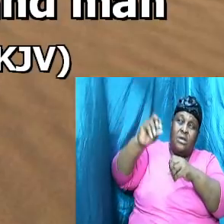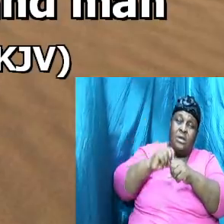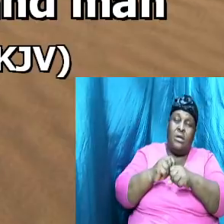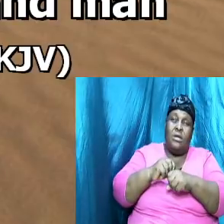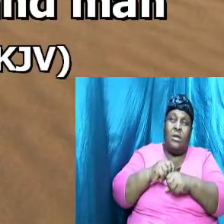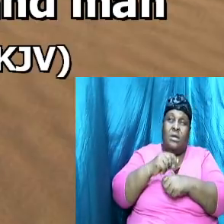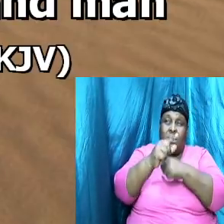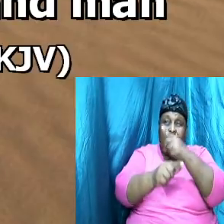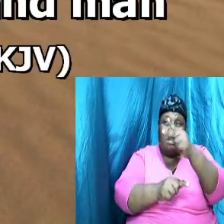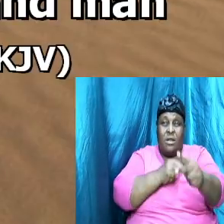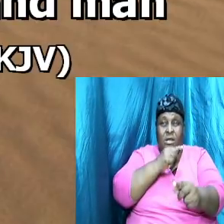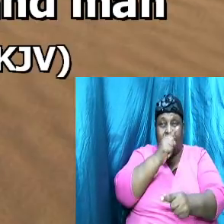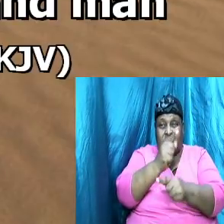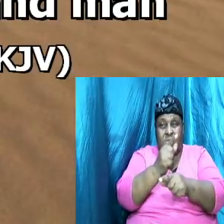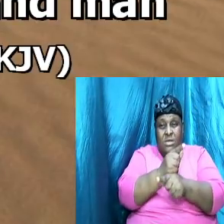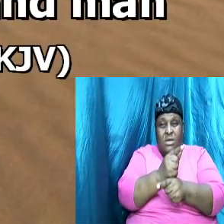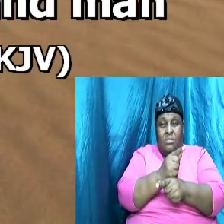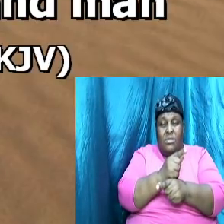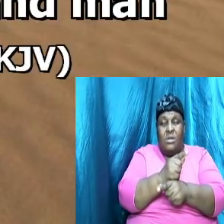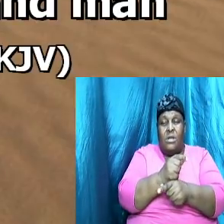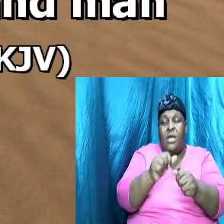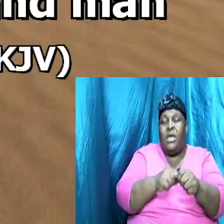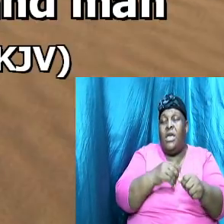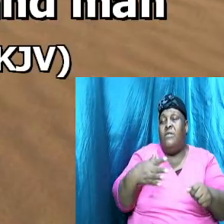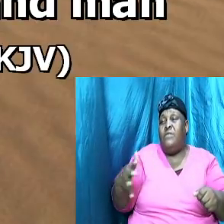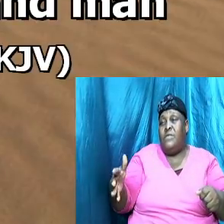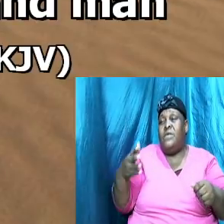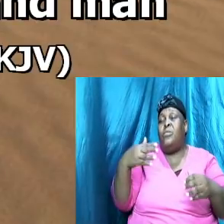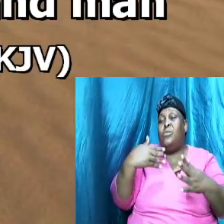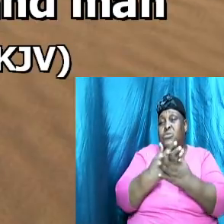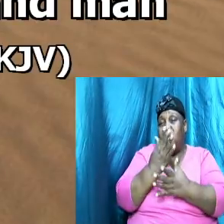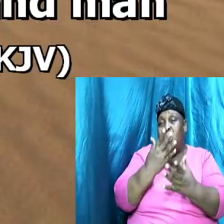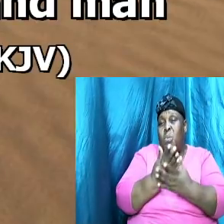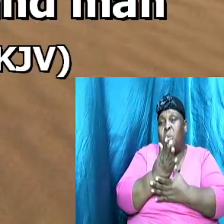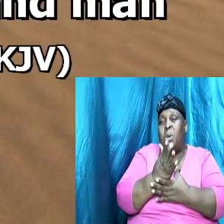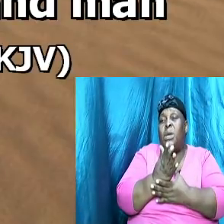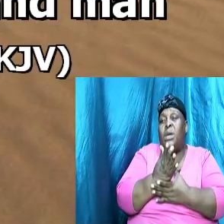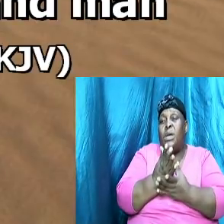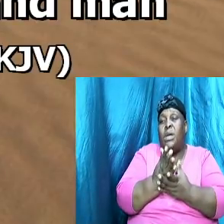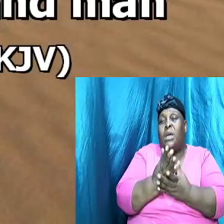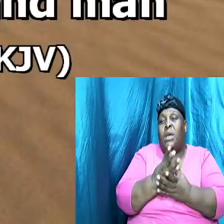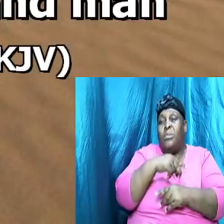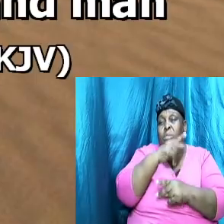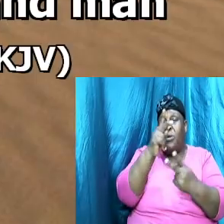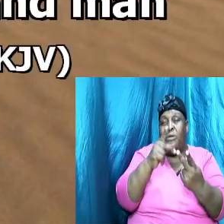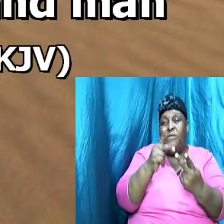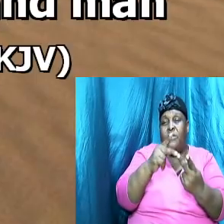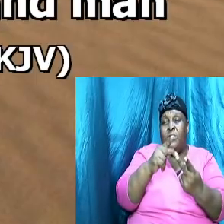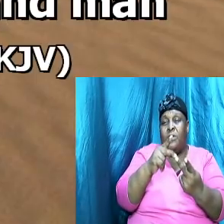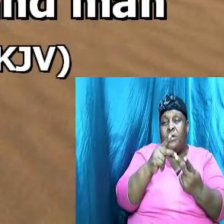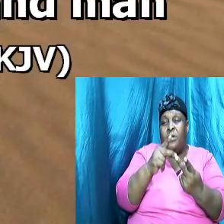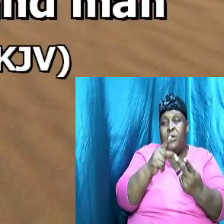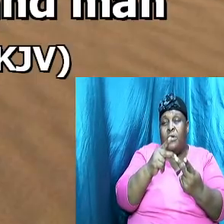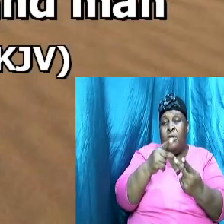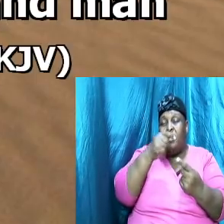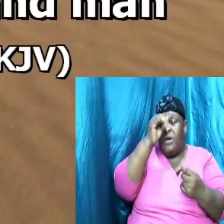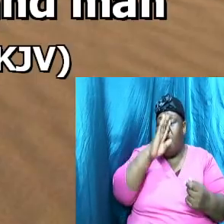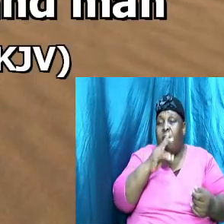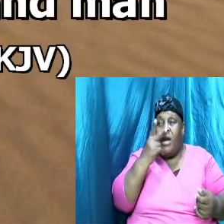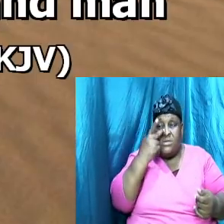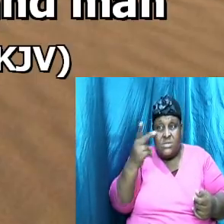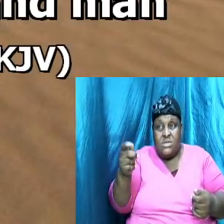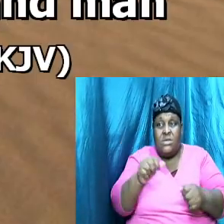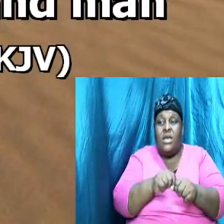everything was moving in synchronism and everything was just perfect so to speak because God saw